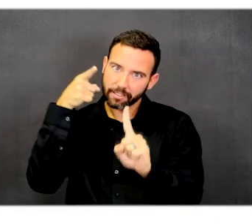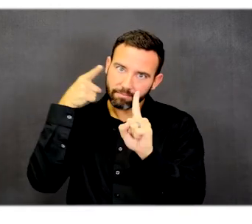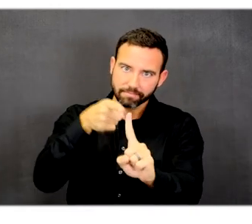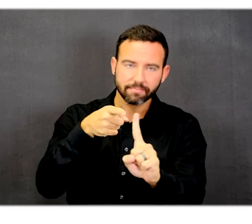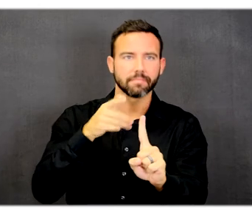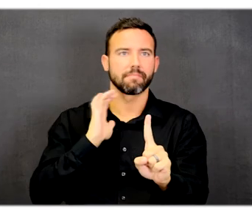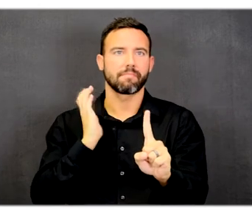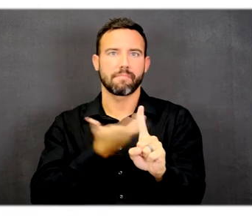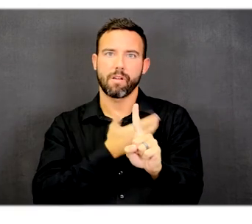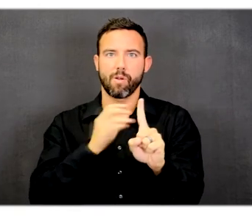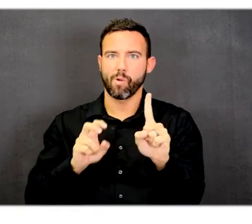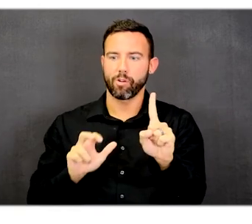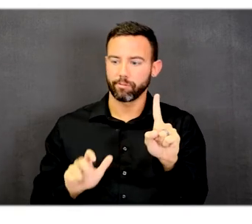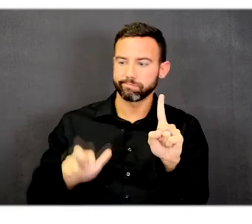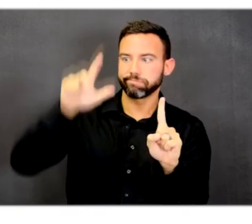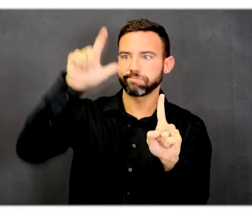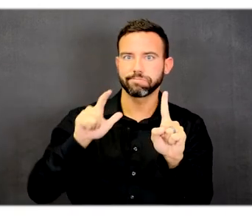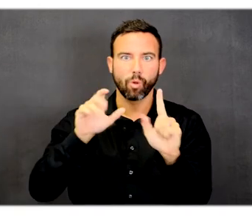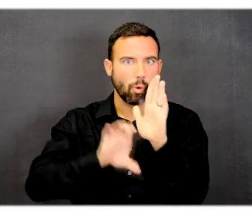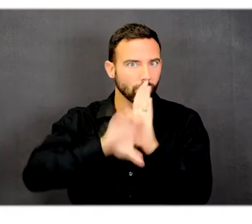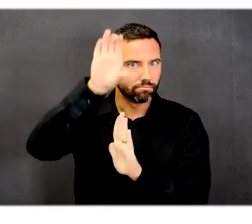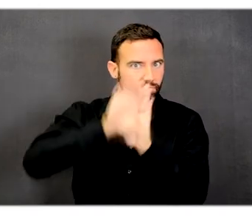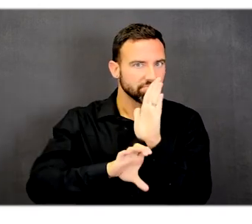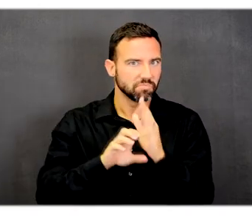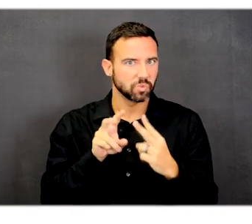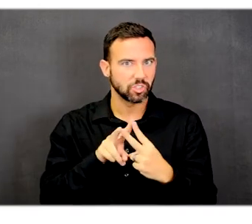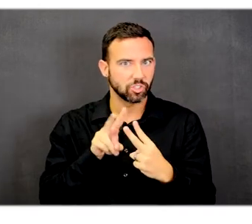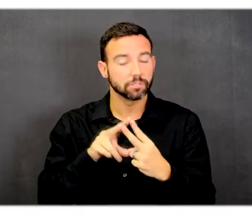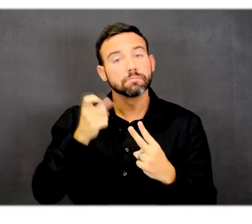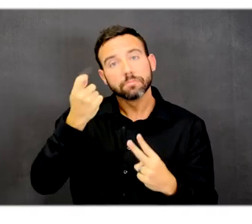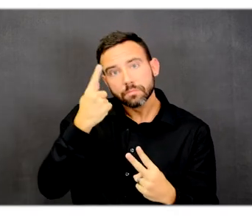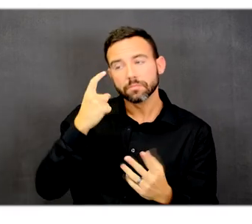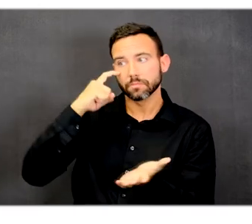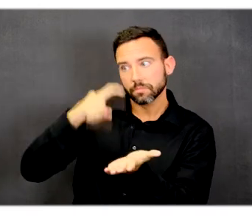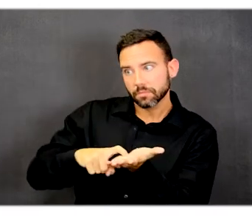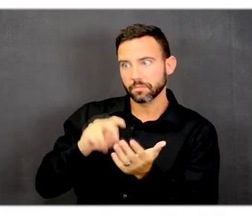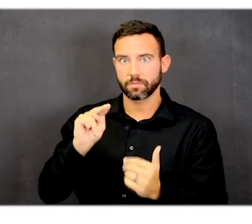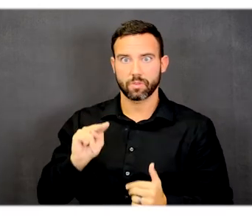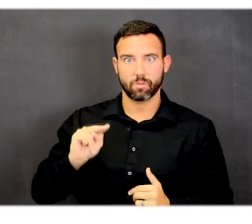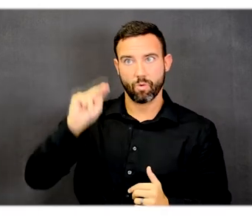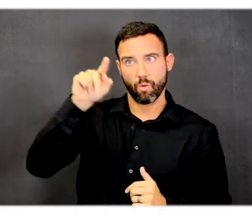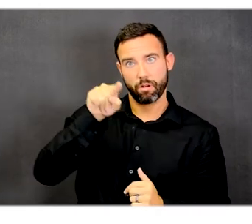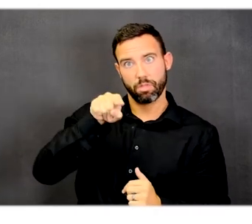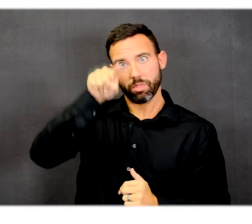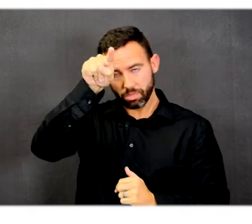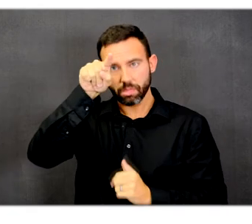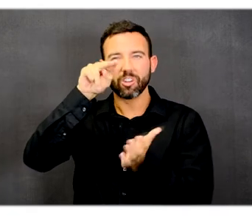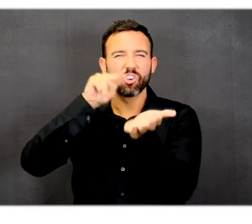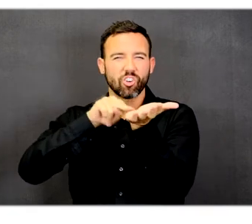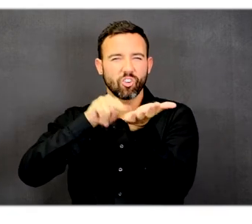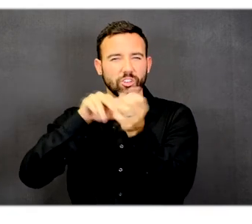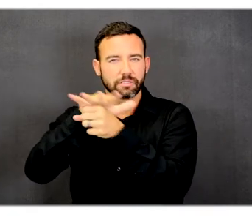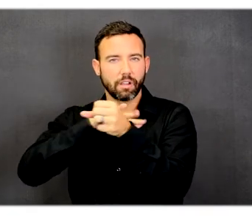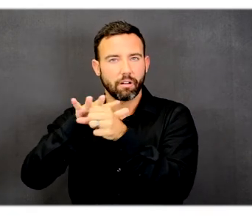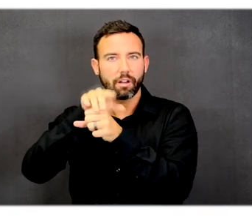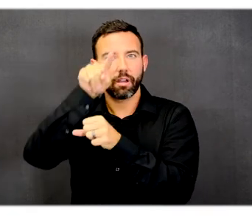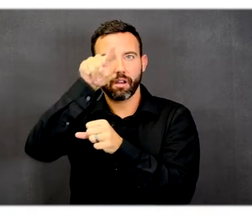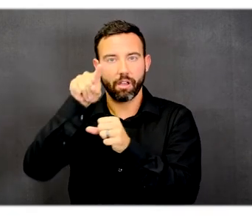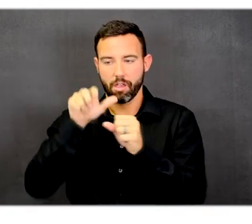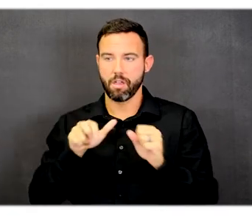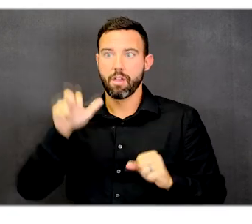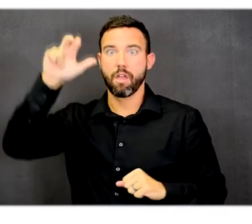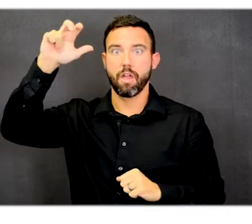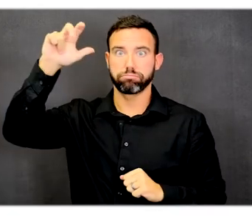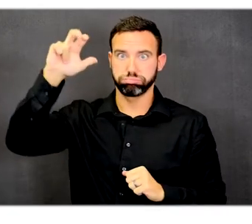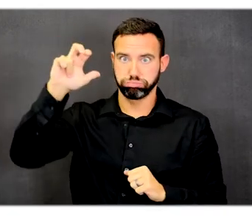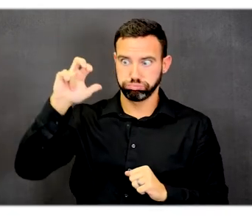systems. At the north, there is a staircase that is next to the nurses station that goes all the way to the lower